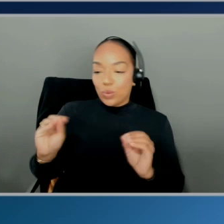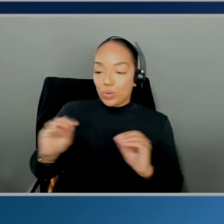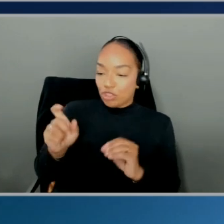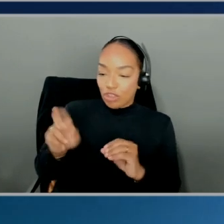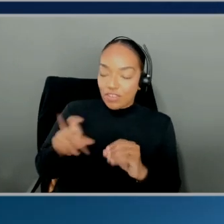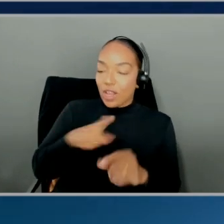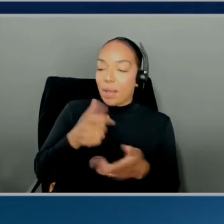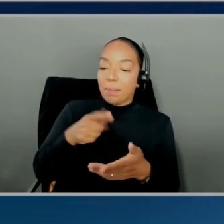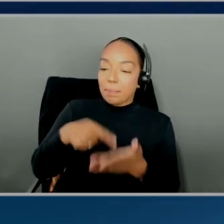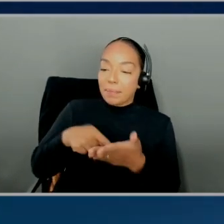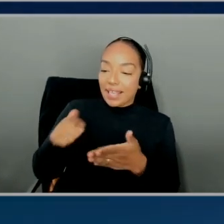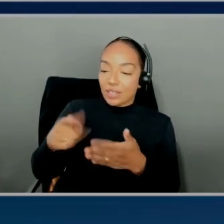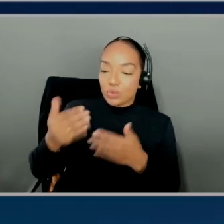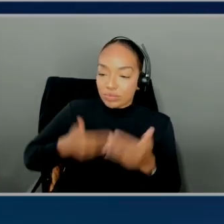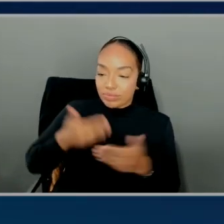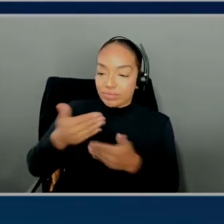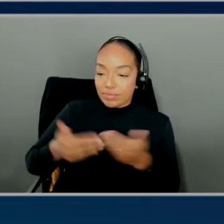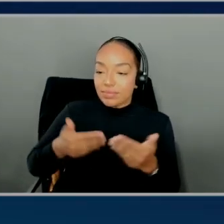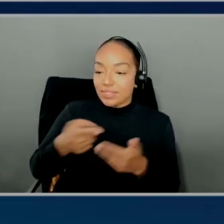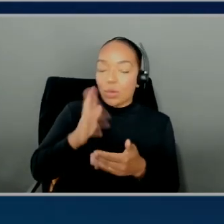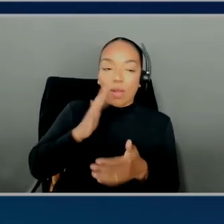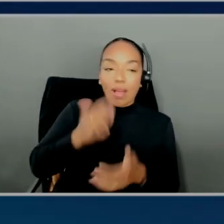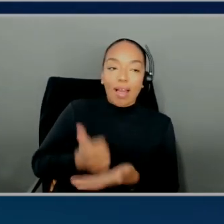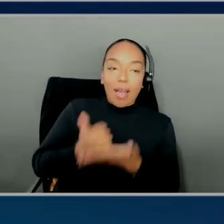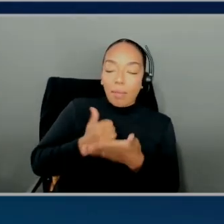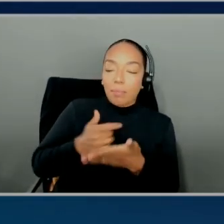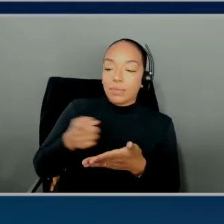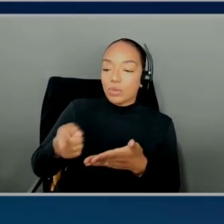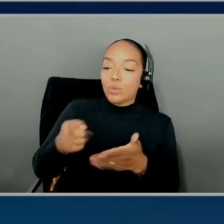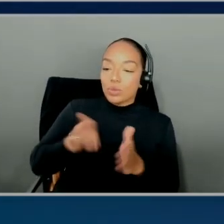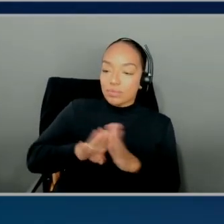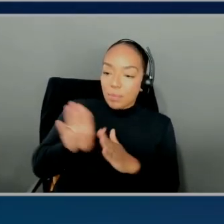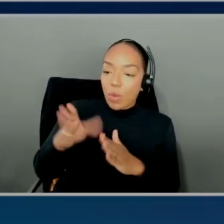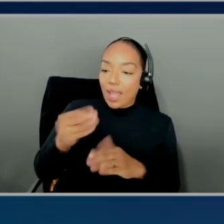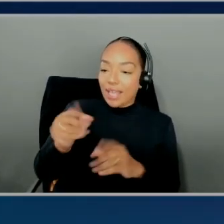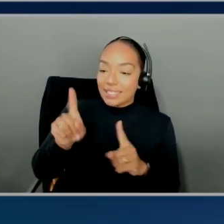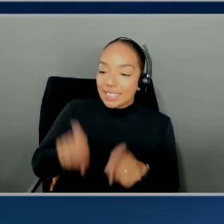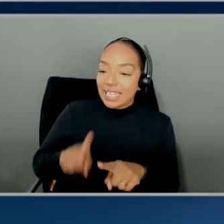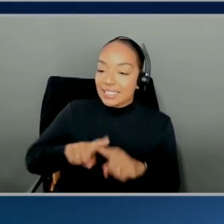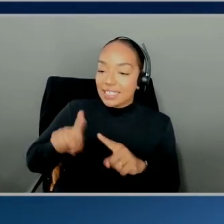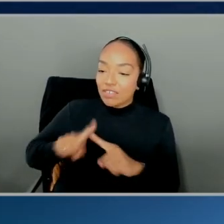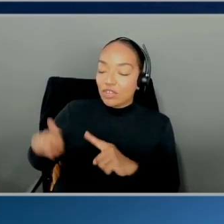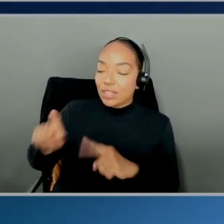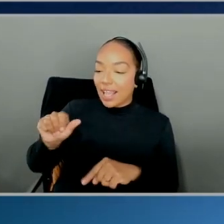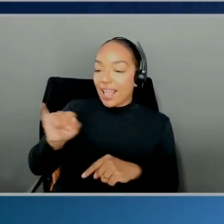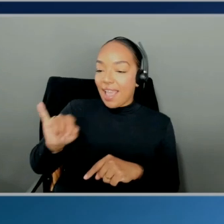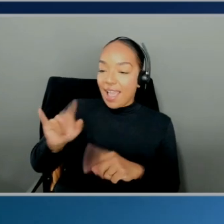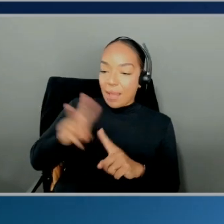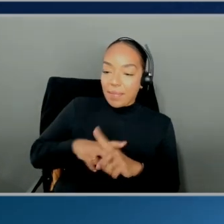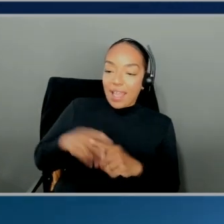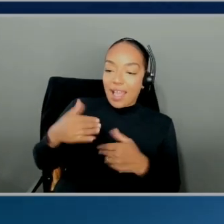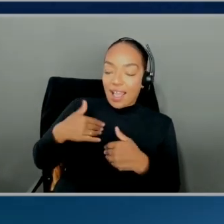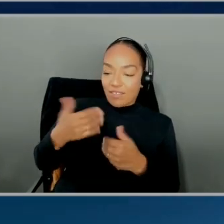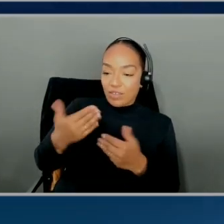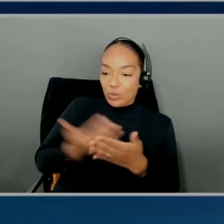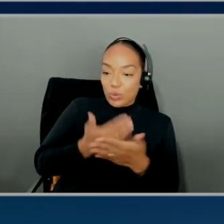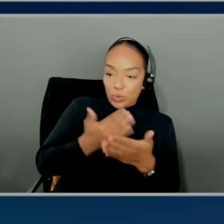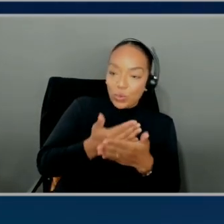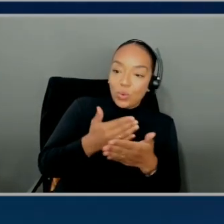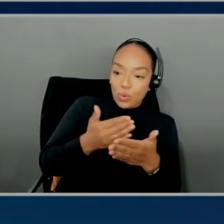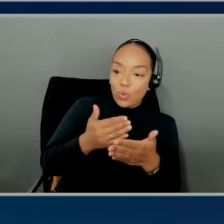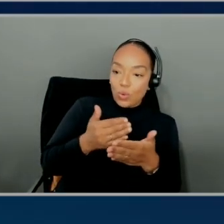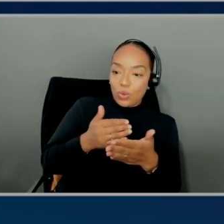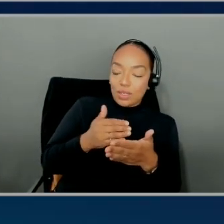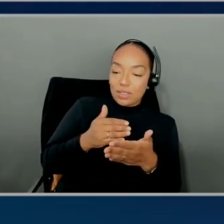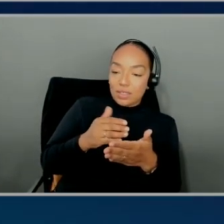scale, deploy, and test generative AI-based applications. There's a lot of what we call foundation models available, some cutting-edge models from partners like Anthropic,